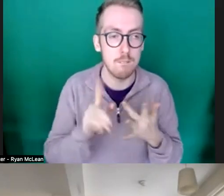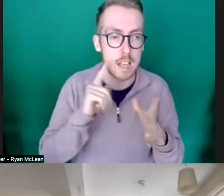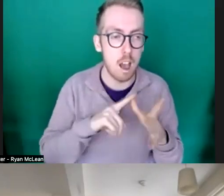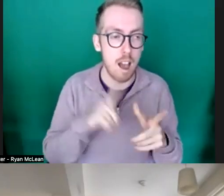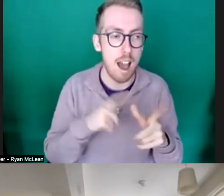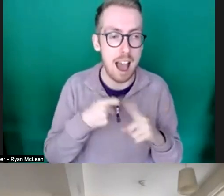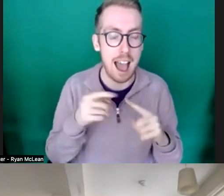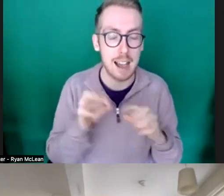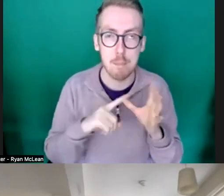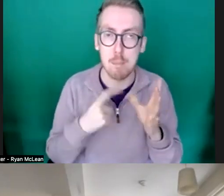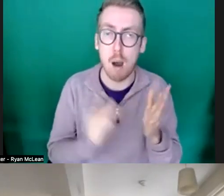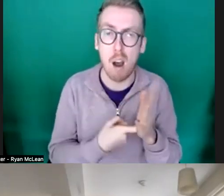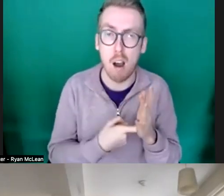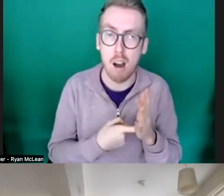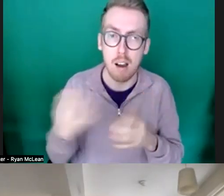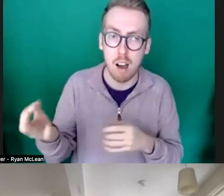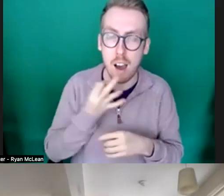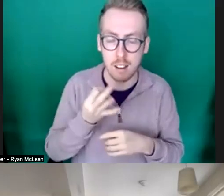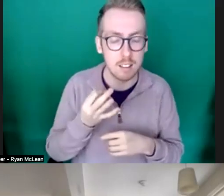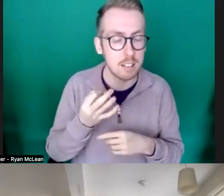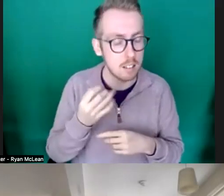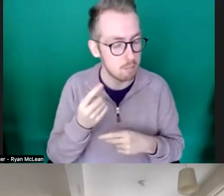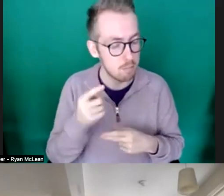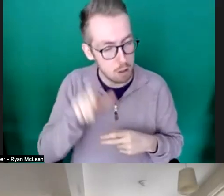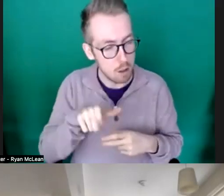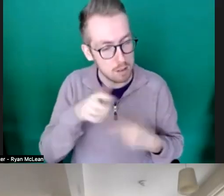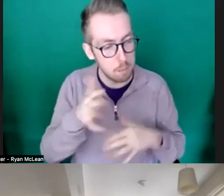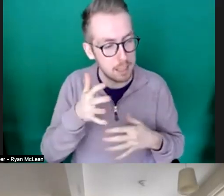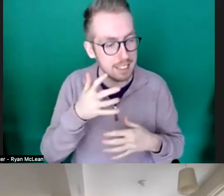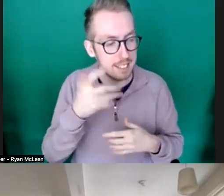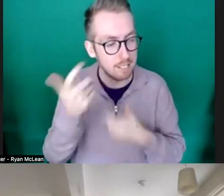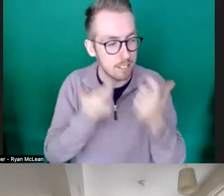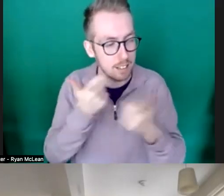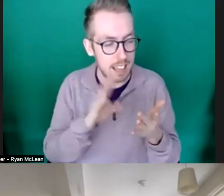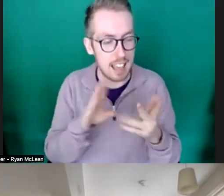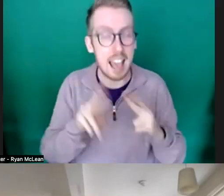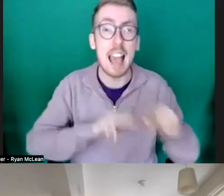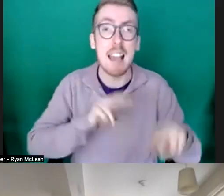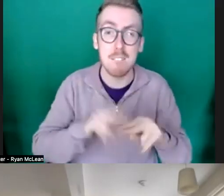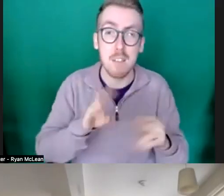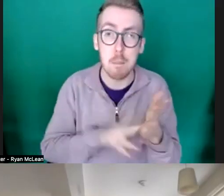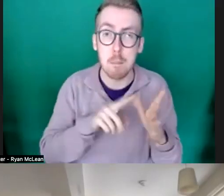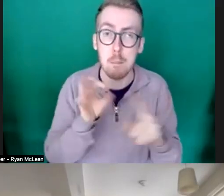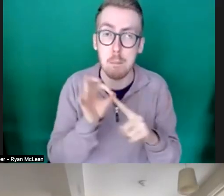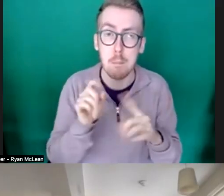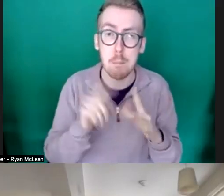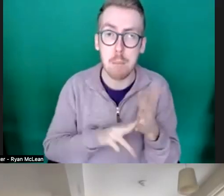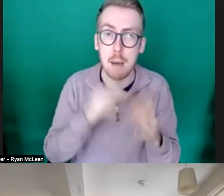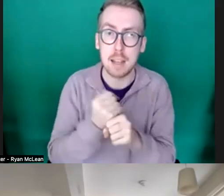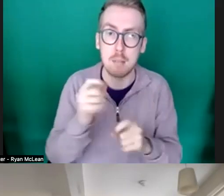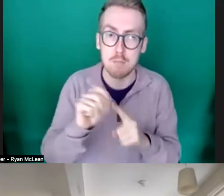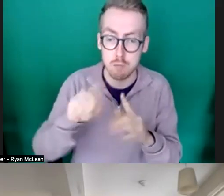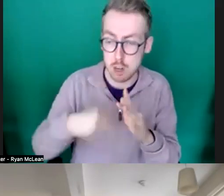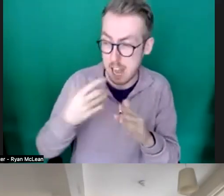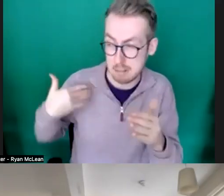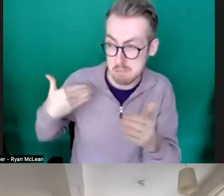uh and she's saying uh someone inquired if mapping projects had been successful in the past uh any considerations about